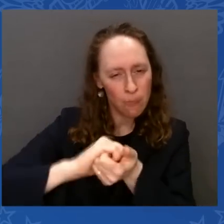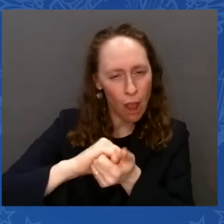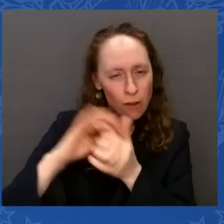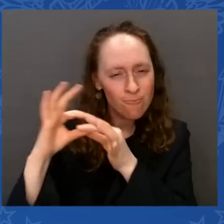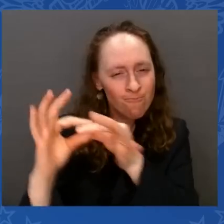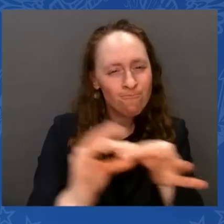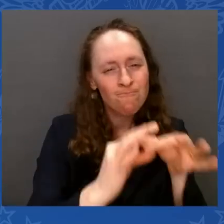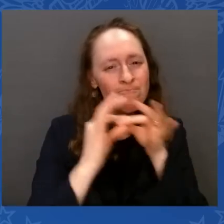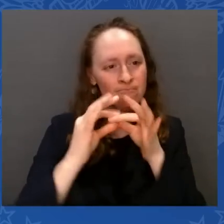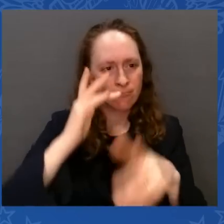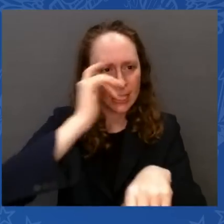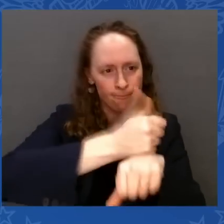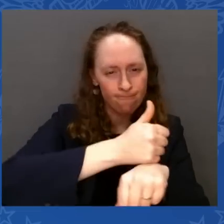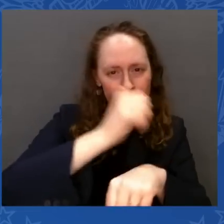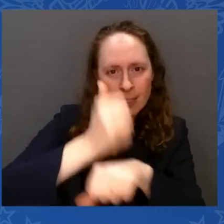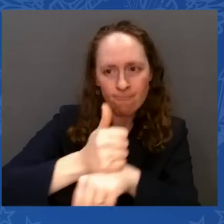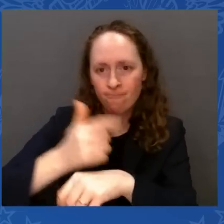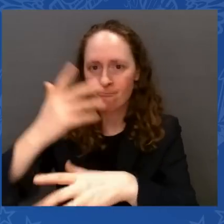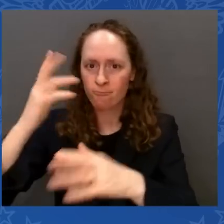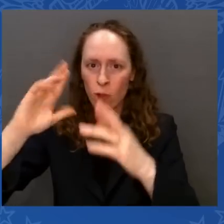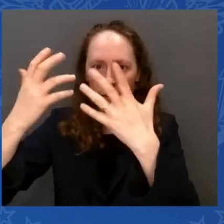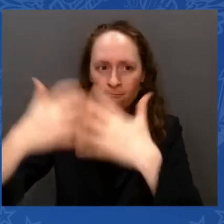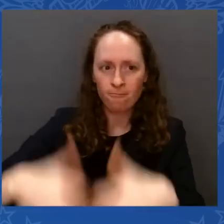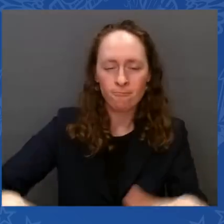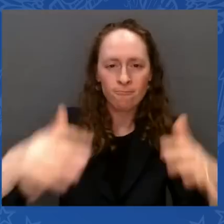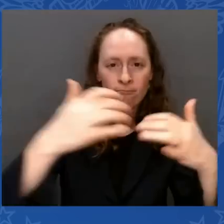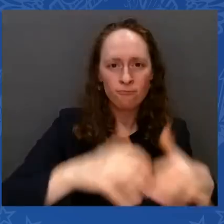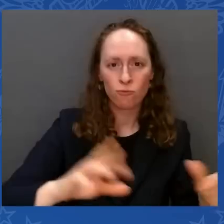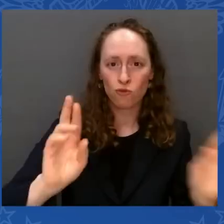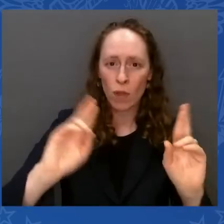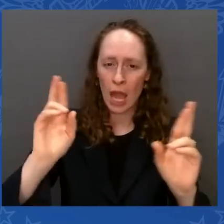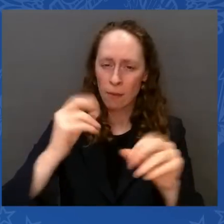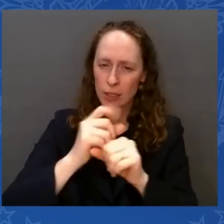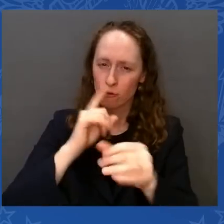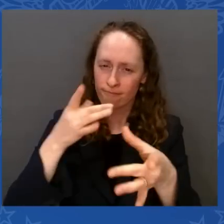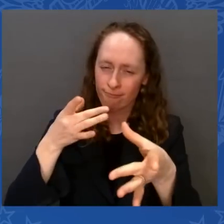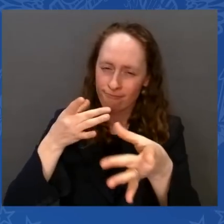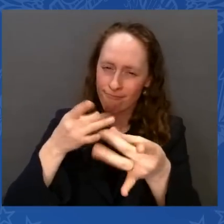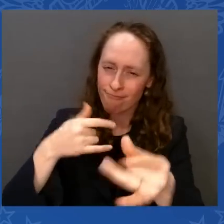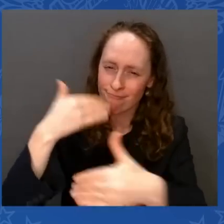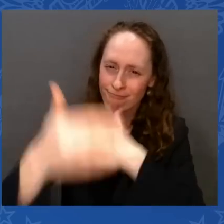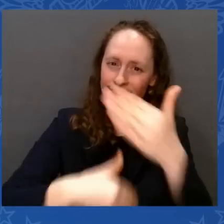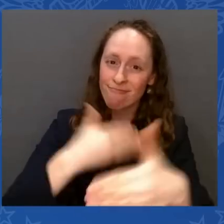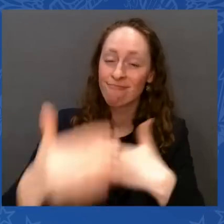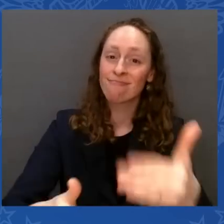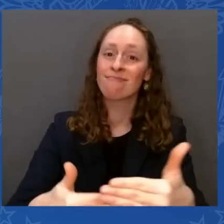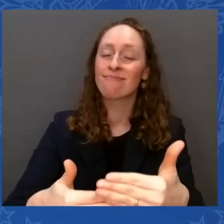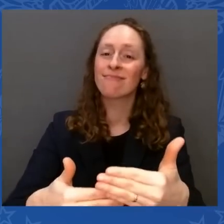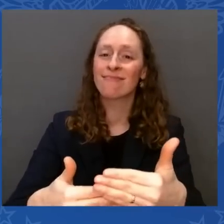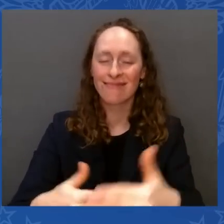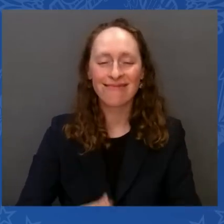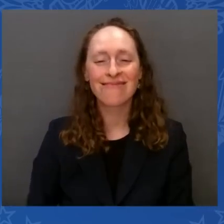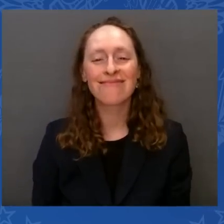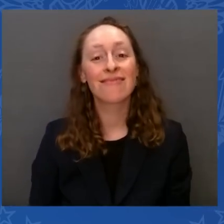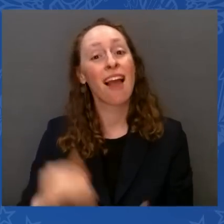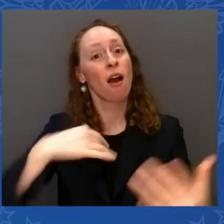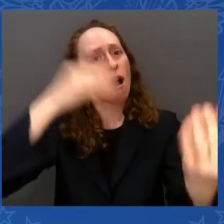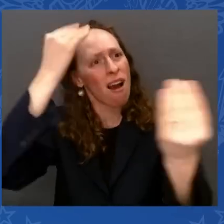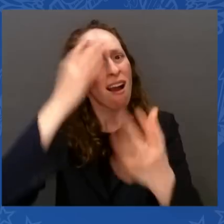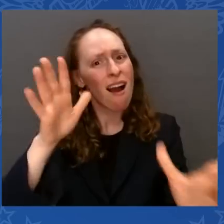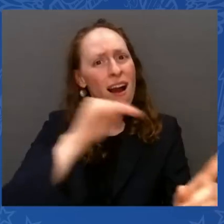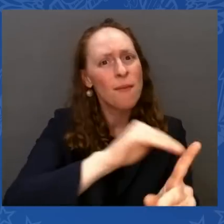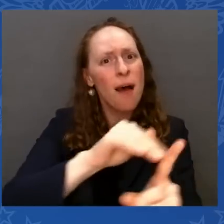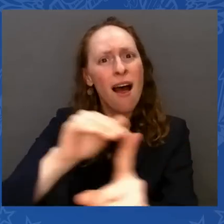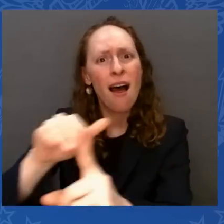know who did it as they feel the benefits of the investment. You did it. You tell us what you need to help us understand the